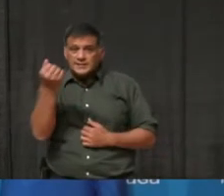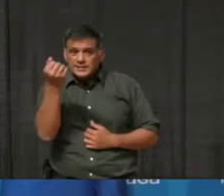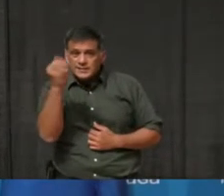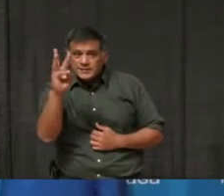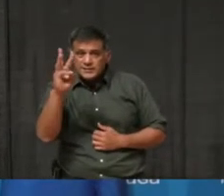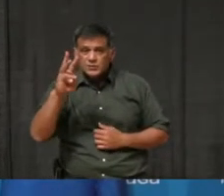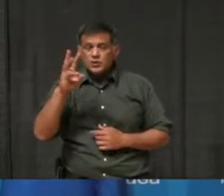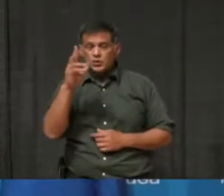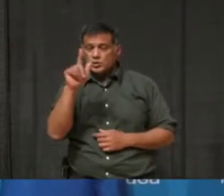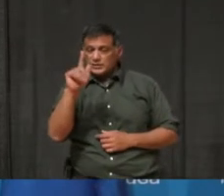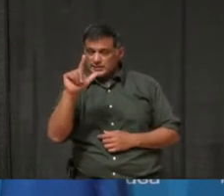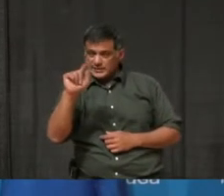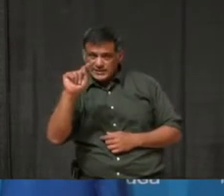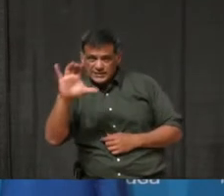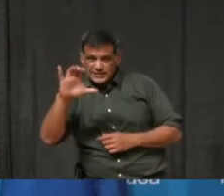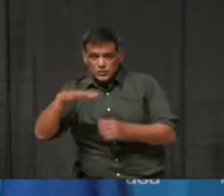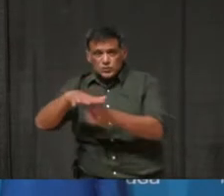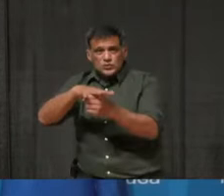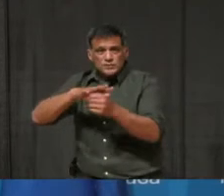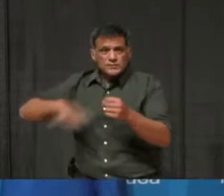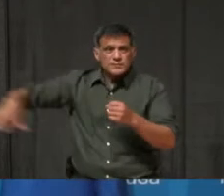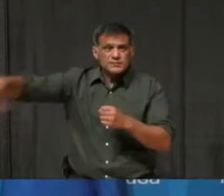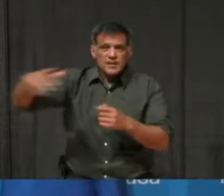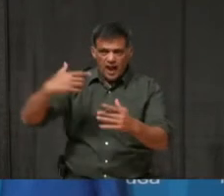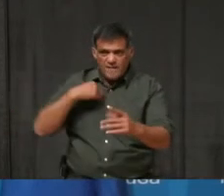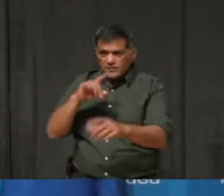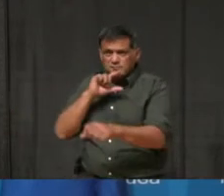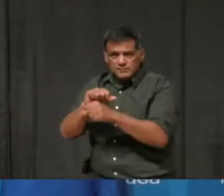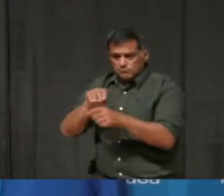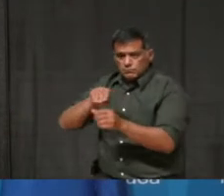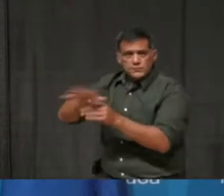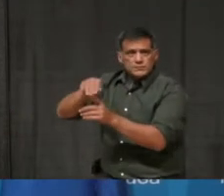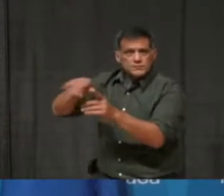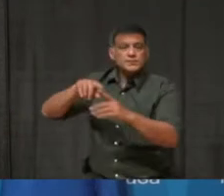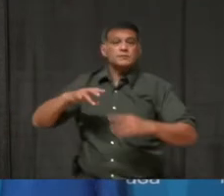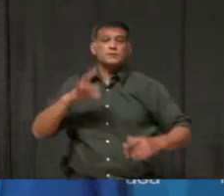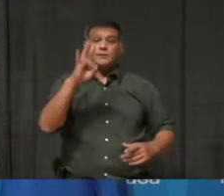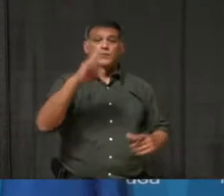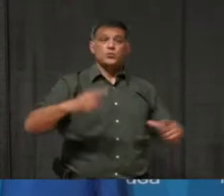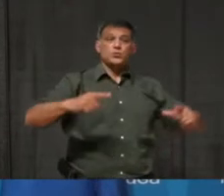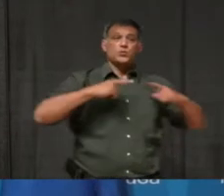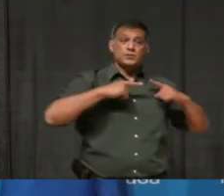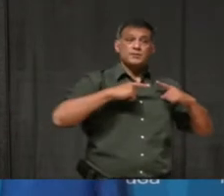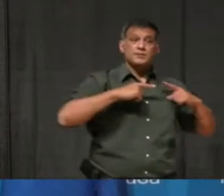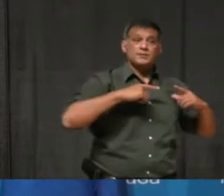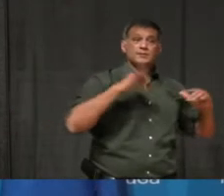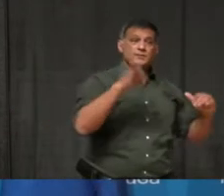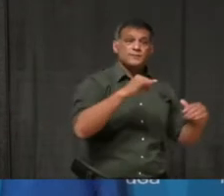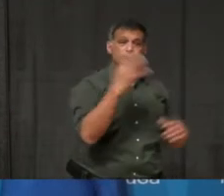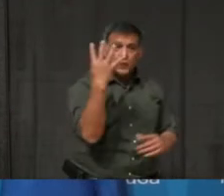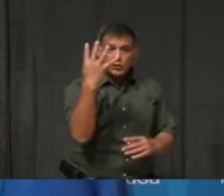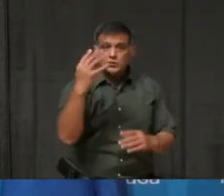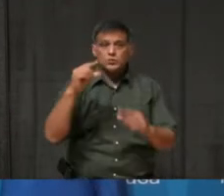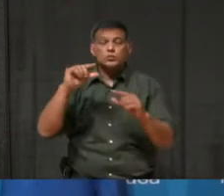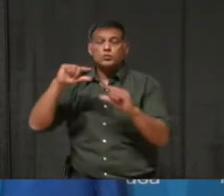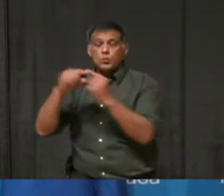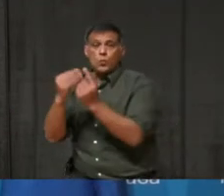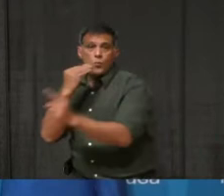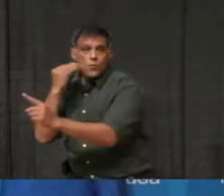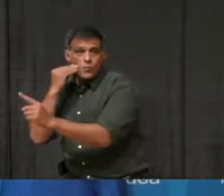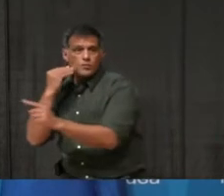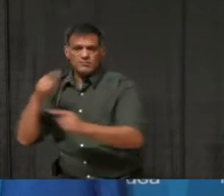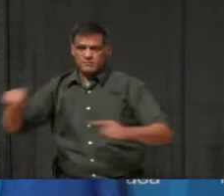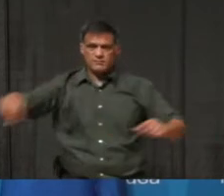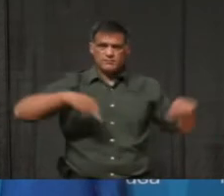along with seven retirement homes and four group homes. Our Tyndall Seniors Village has seen a massive outbreak,